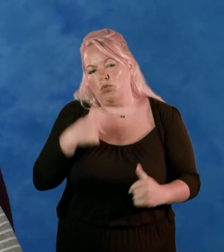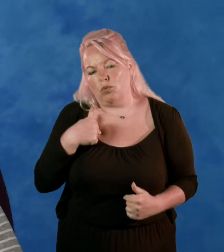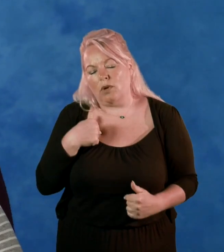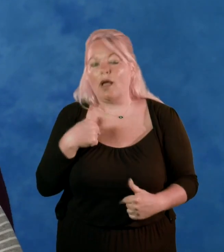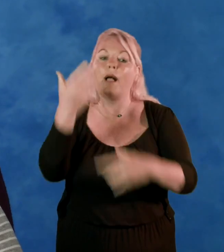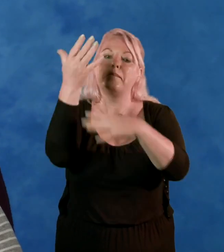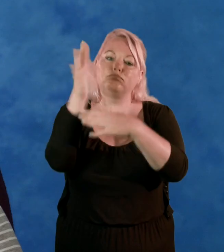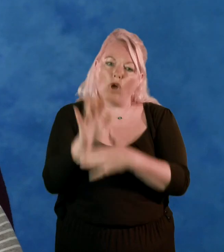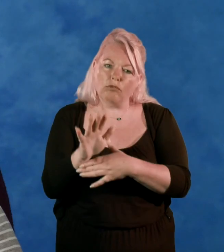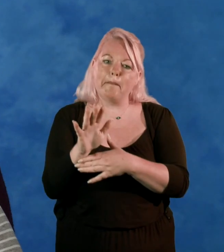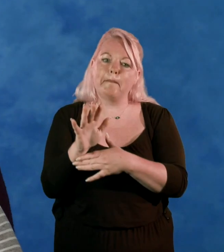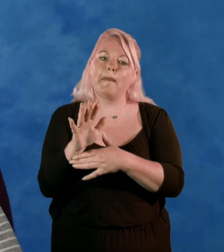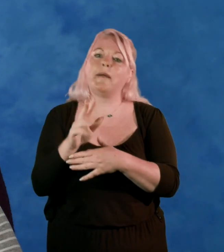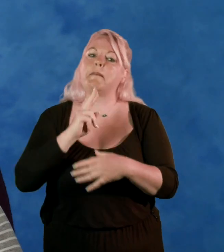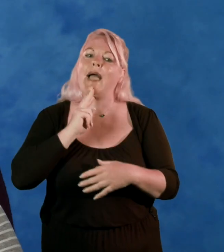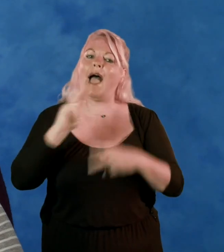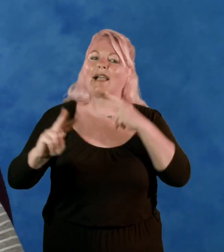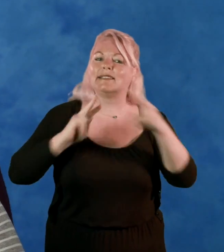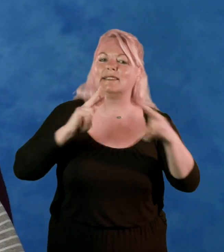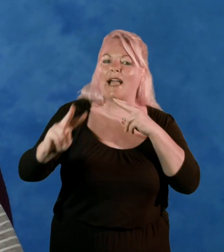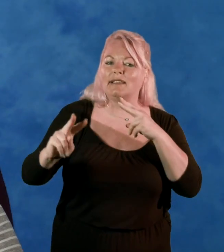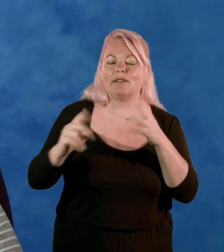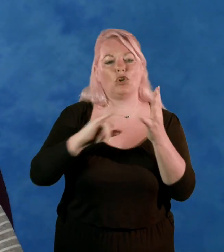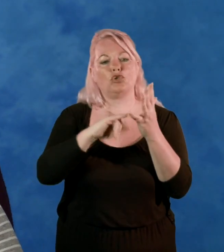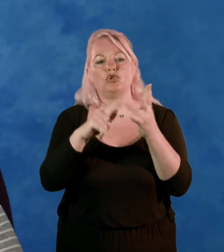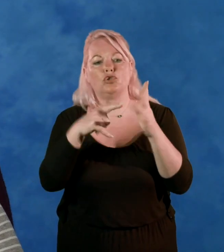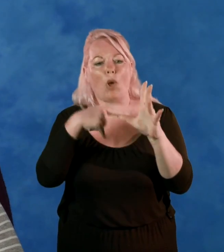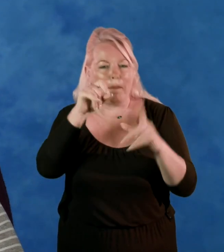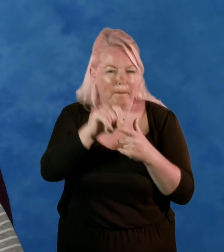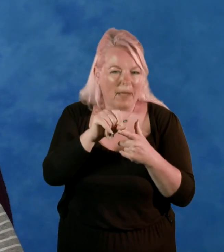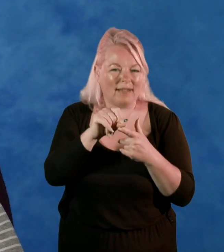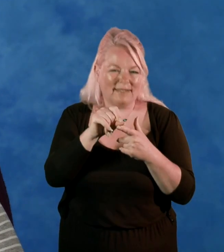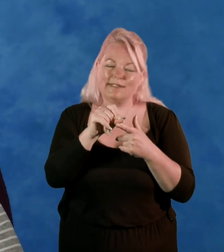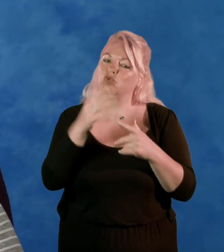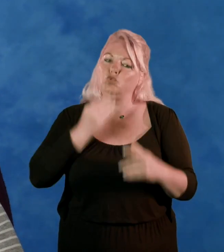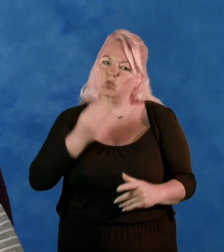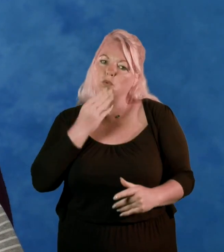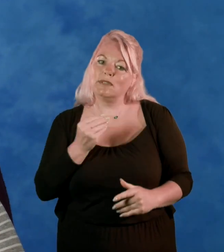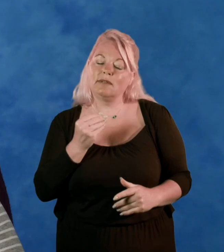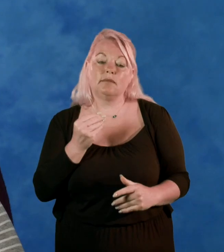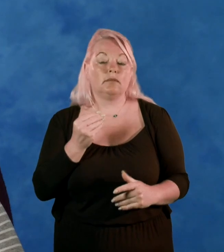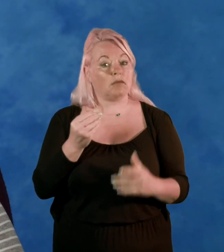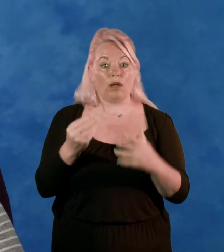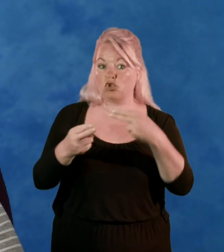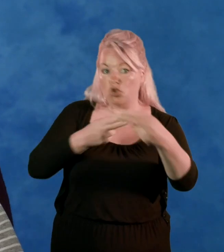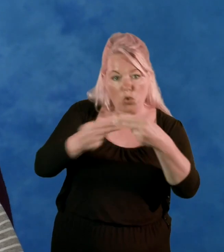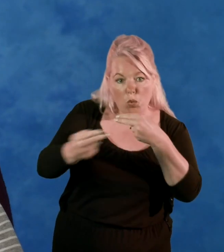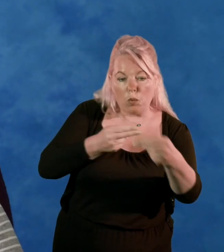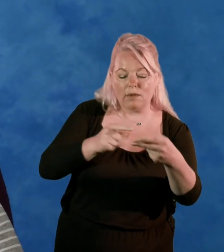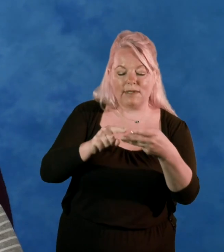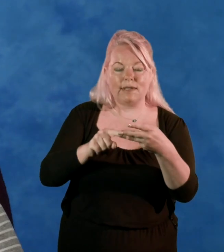programme where they have accents such as the soaps but for normal programmes, the news,